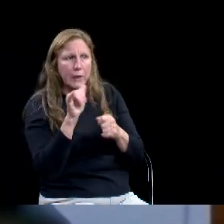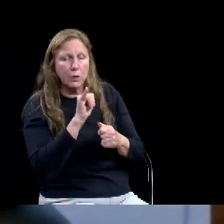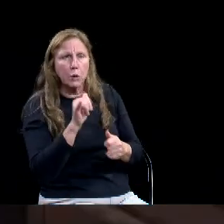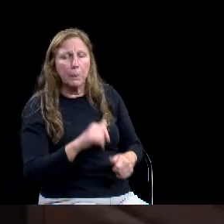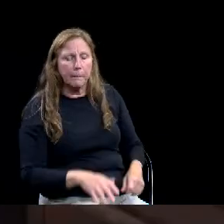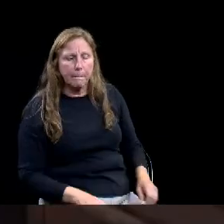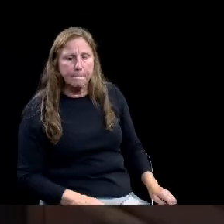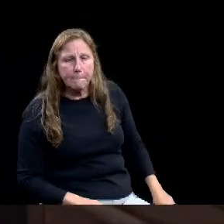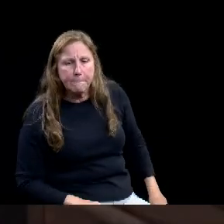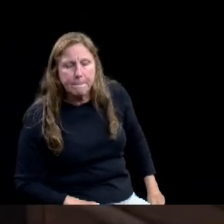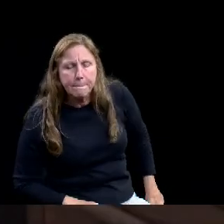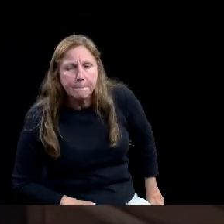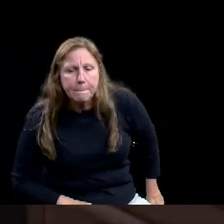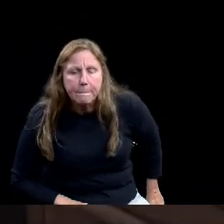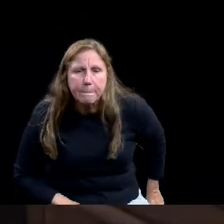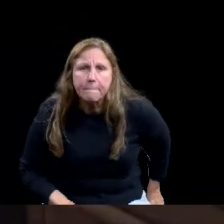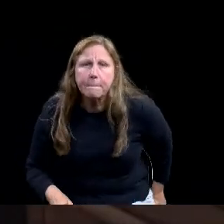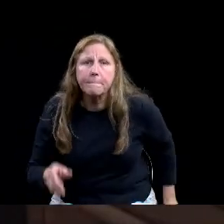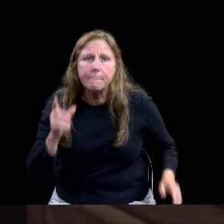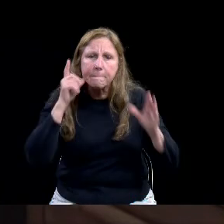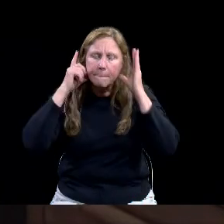Thank you. Any other future agenda items?